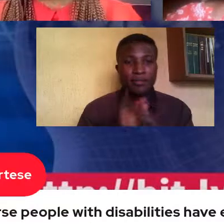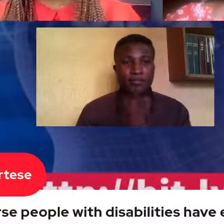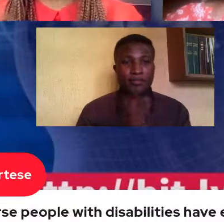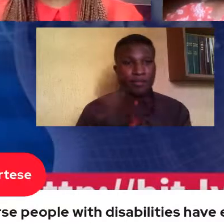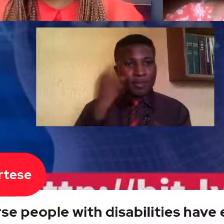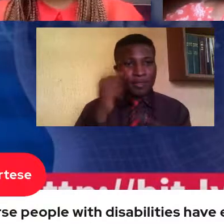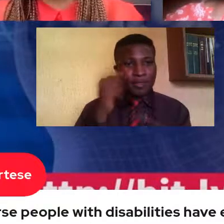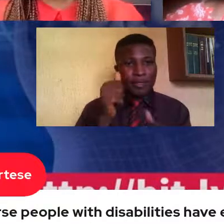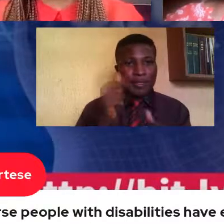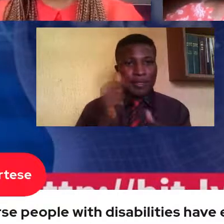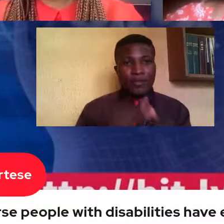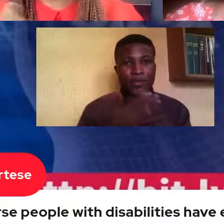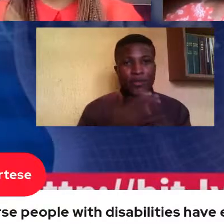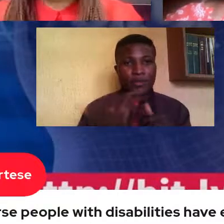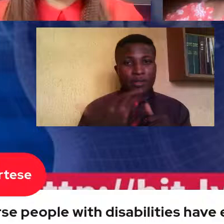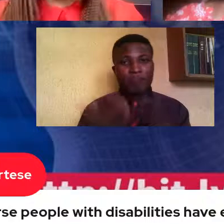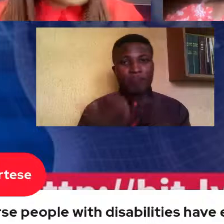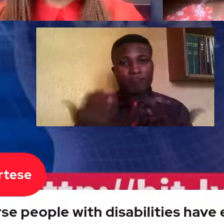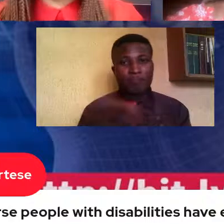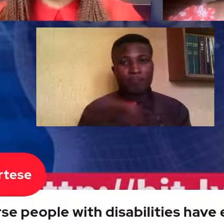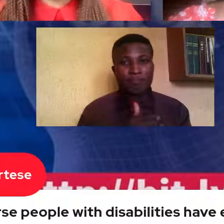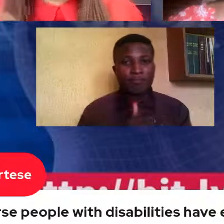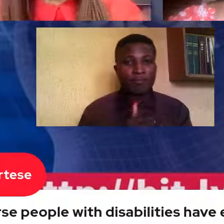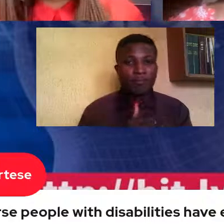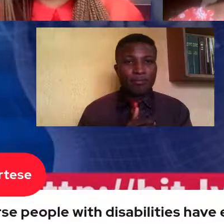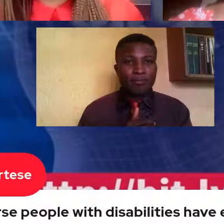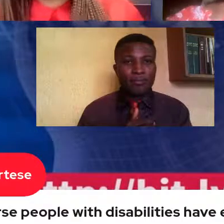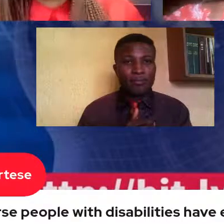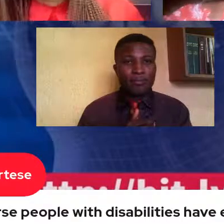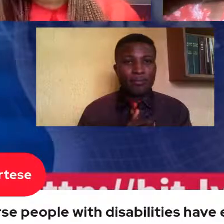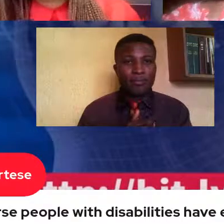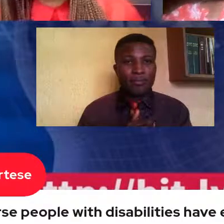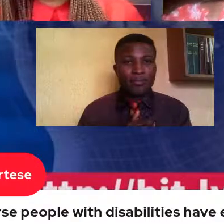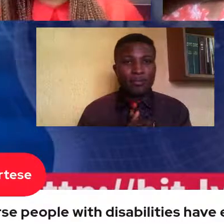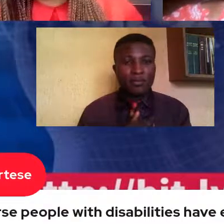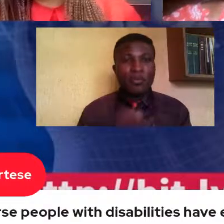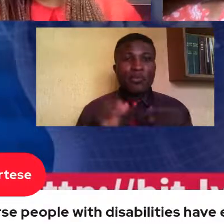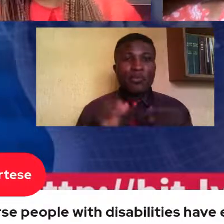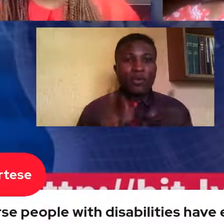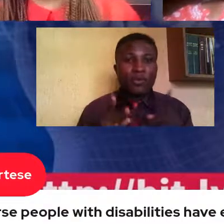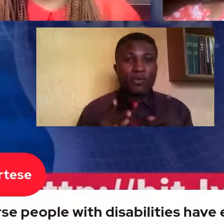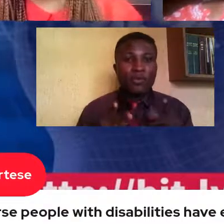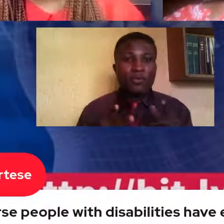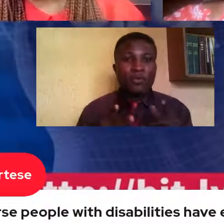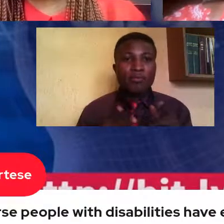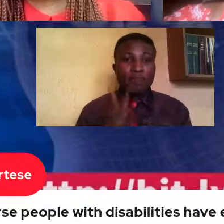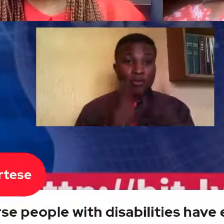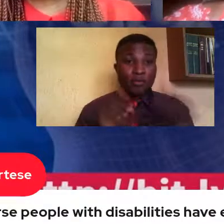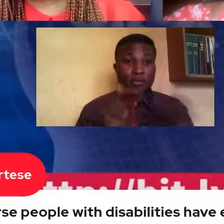disabilities have emotional needs. Absolutely. Before the disability.